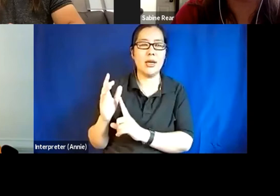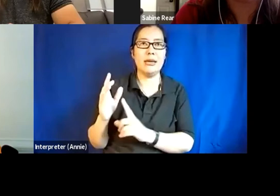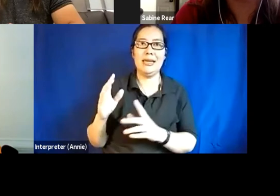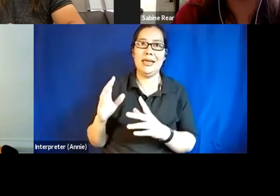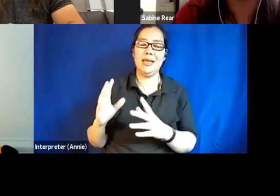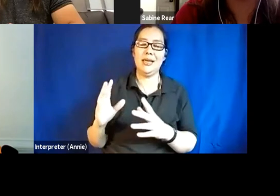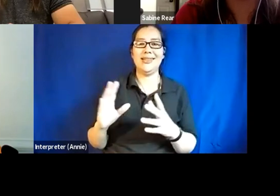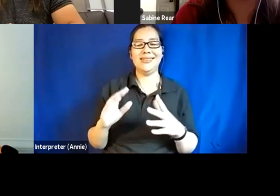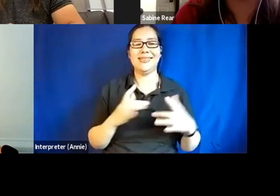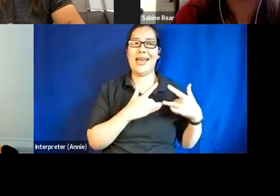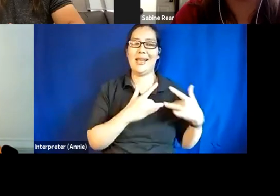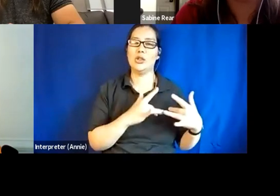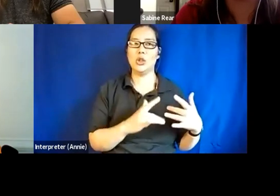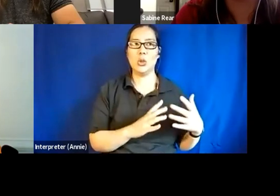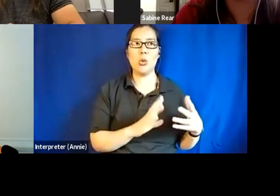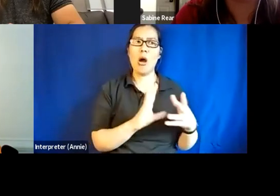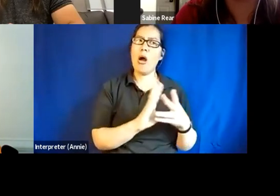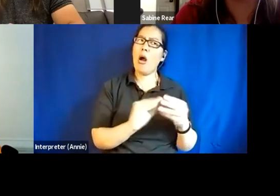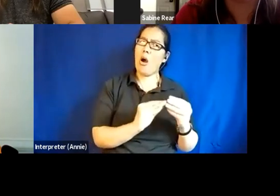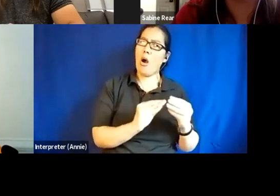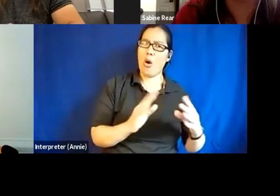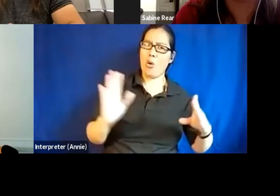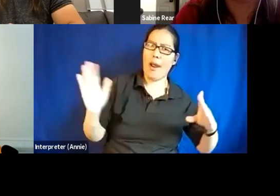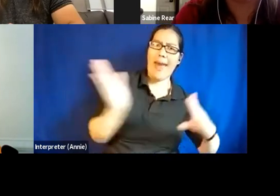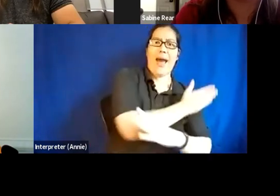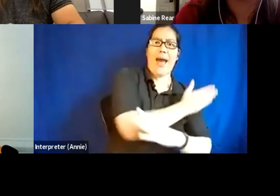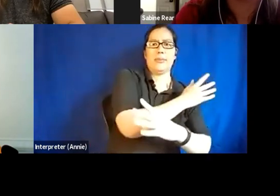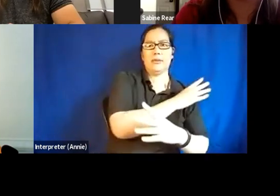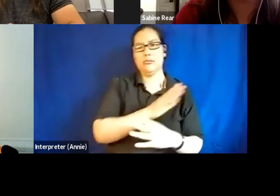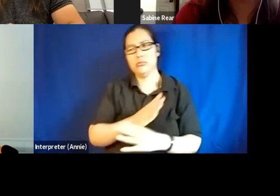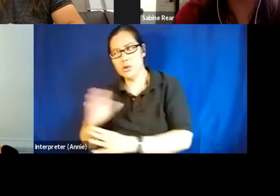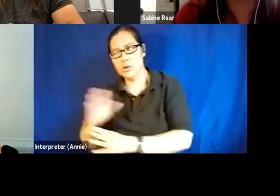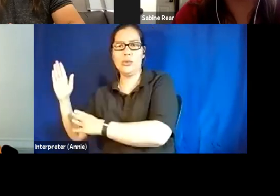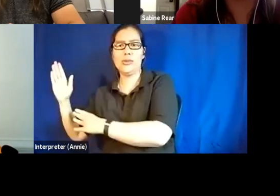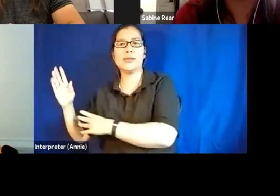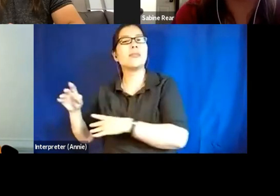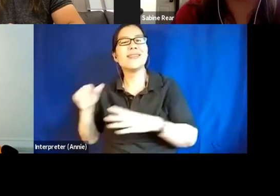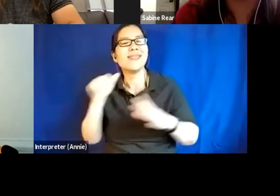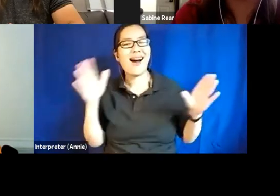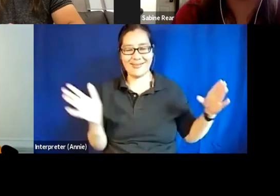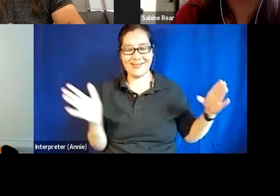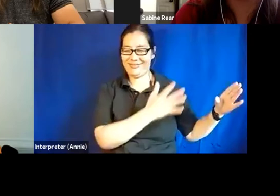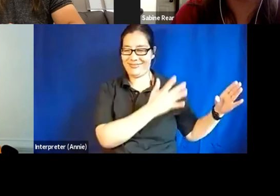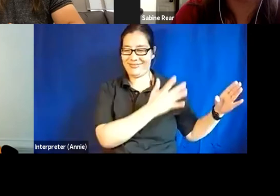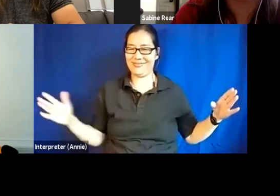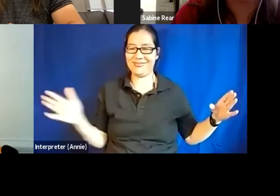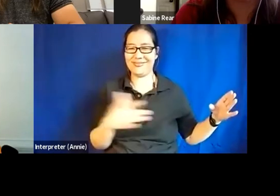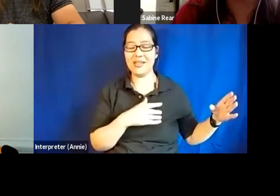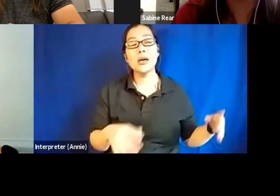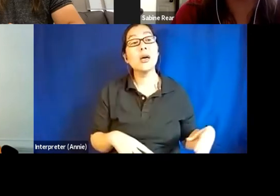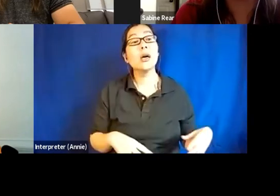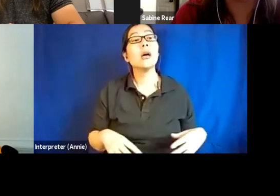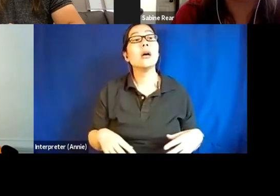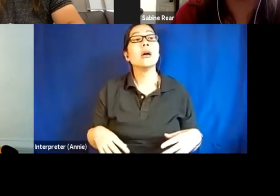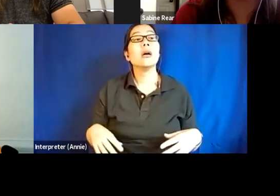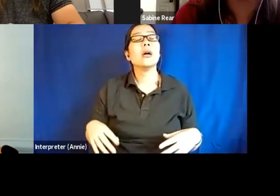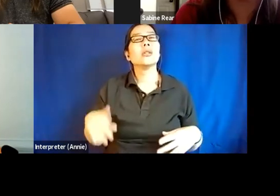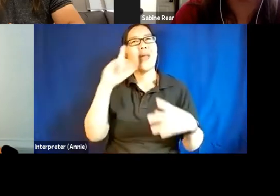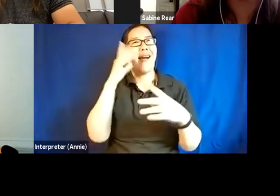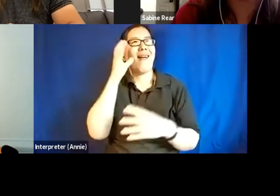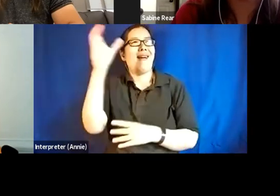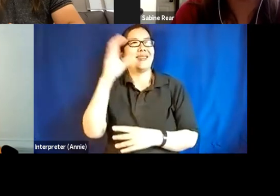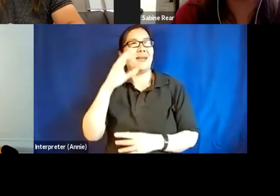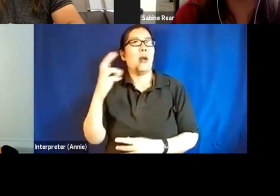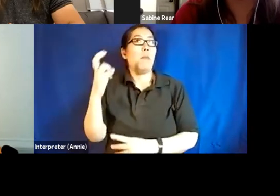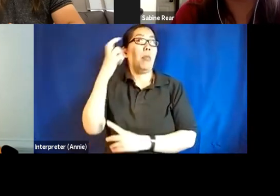which means that, um, a lot of the access I'm provided as a blind person is based on the assumption that I have no sight, which is not helpful